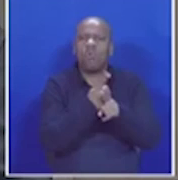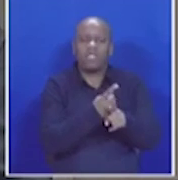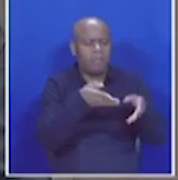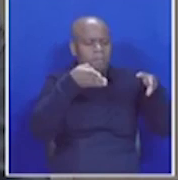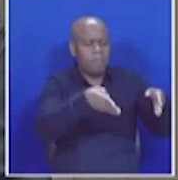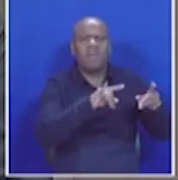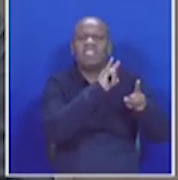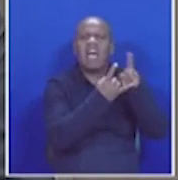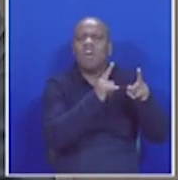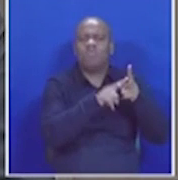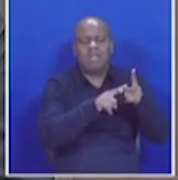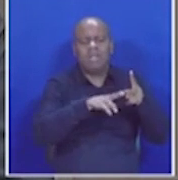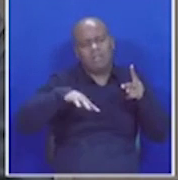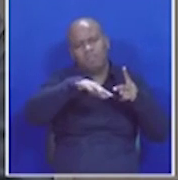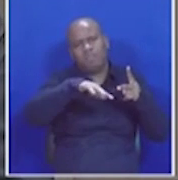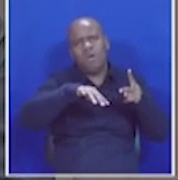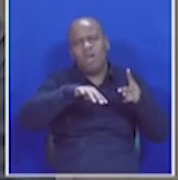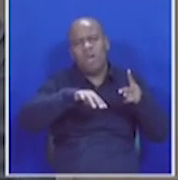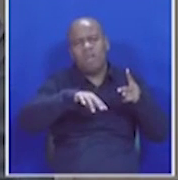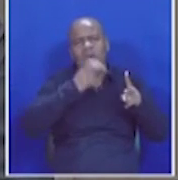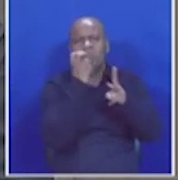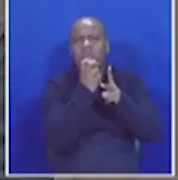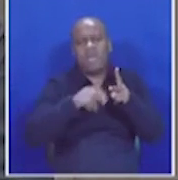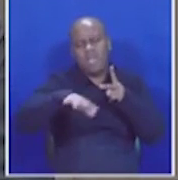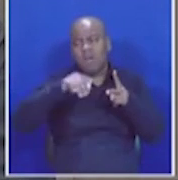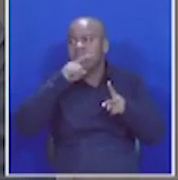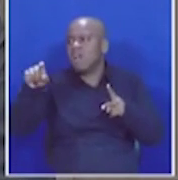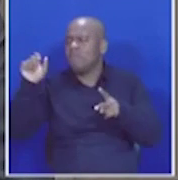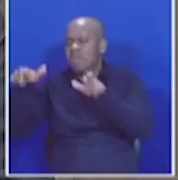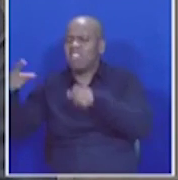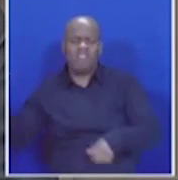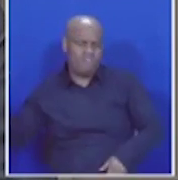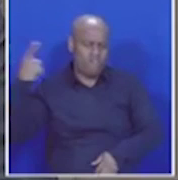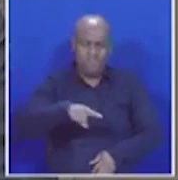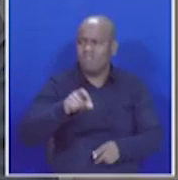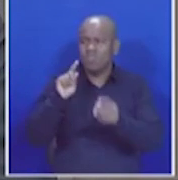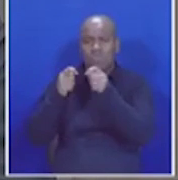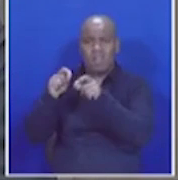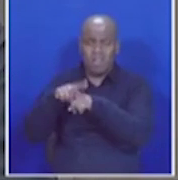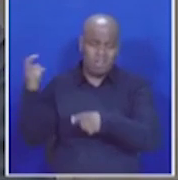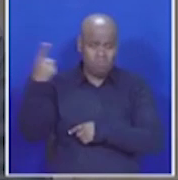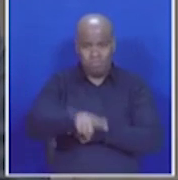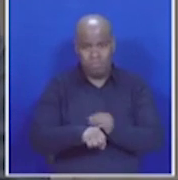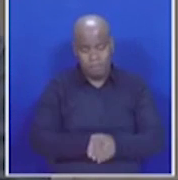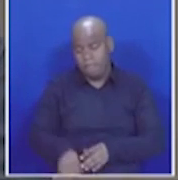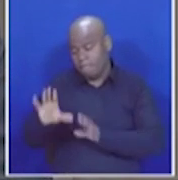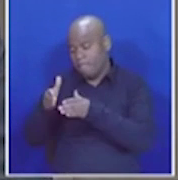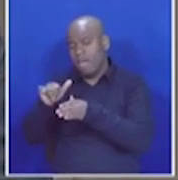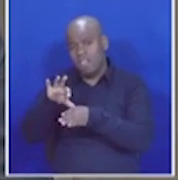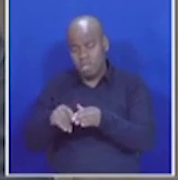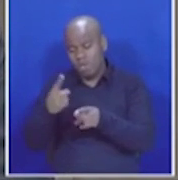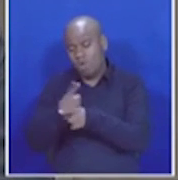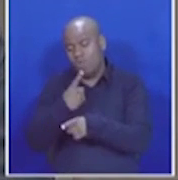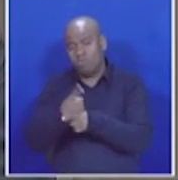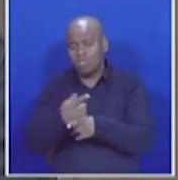these entities, the Department is also responsible for the Independent Electoral Commission. The IFP Honourable Minister has repeatedly